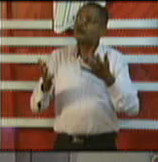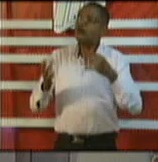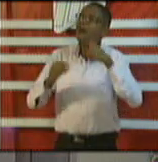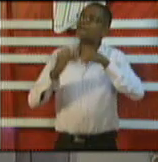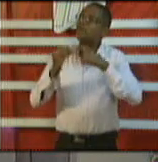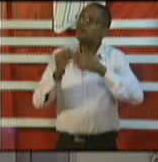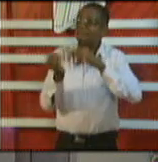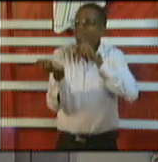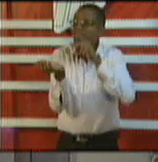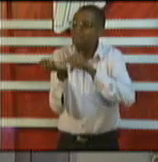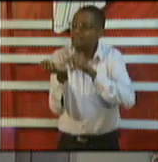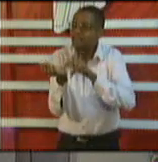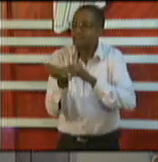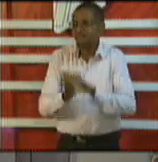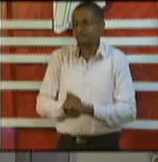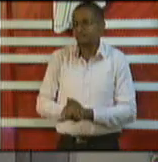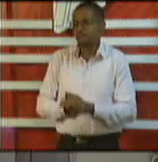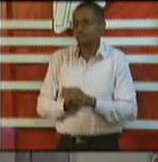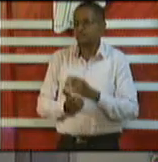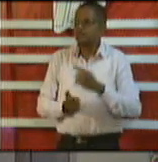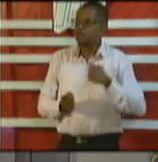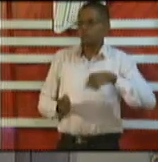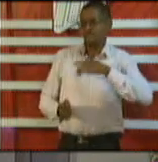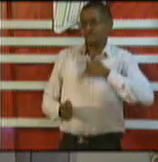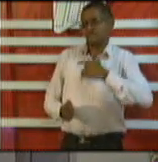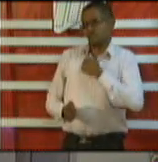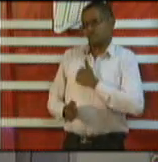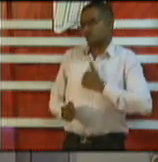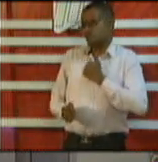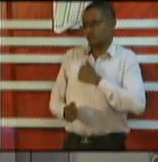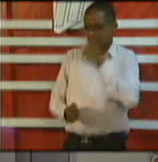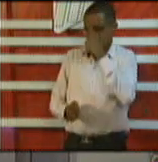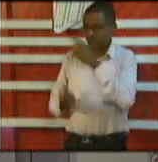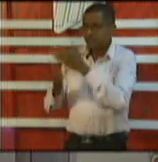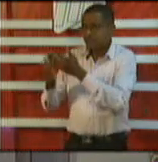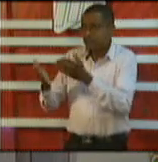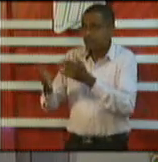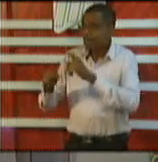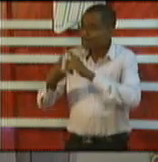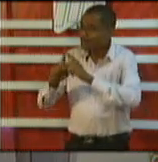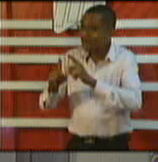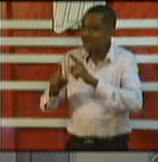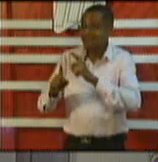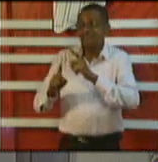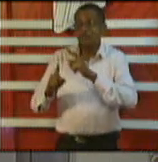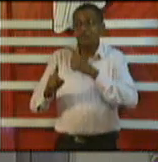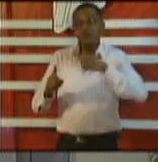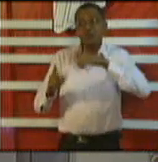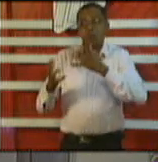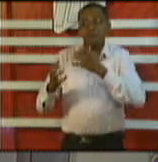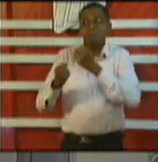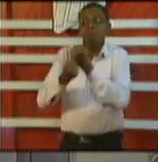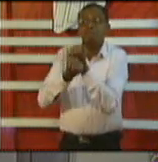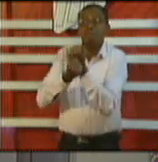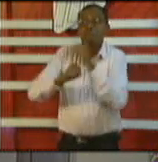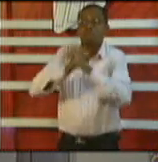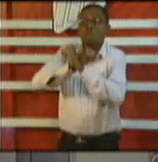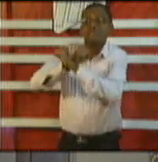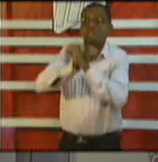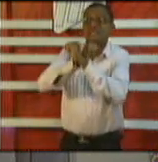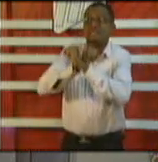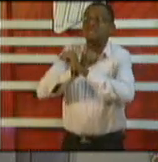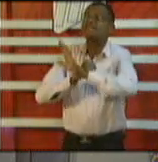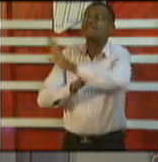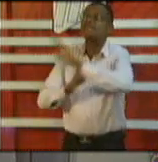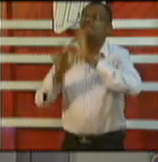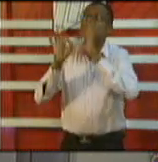but for the safety of their own families what happens if one of those person turn positive in